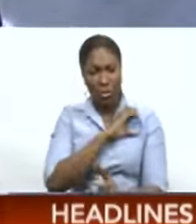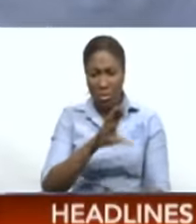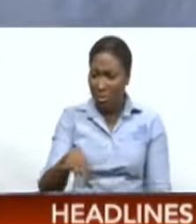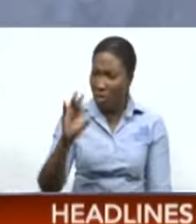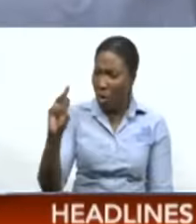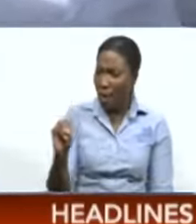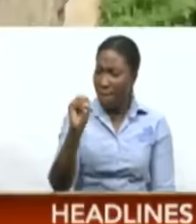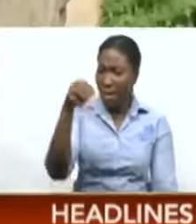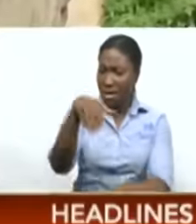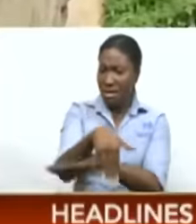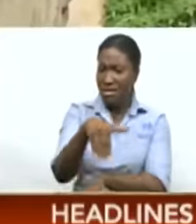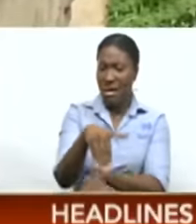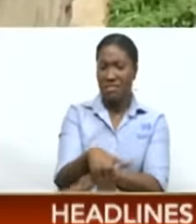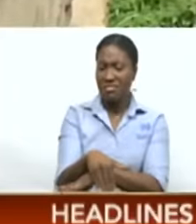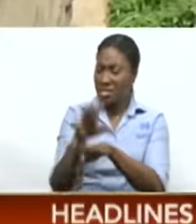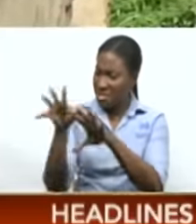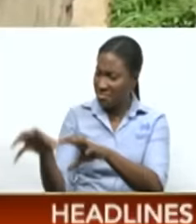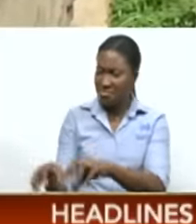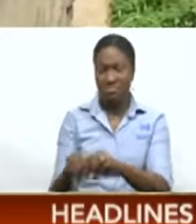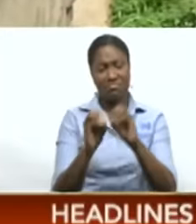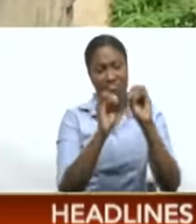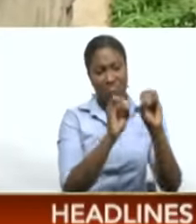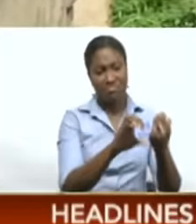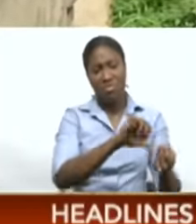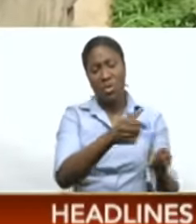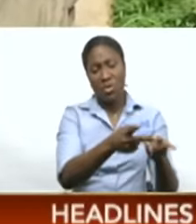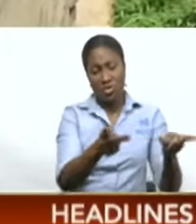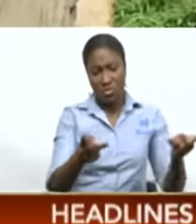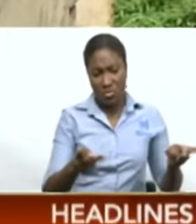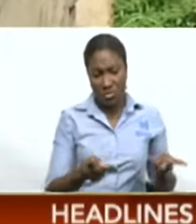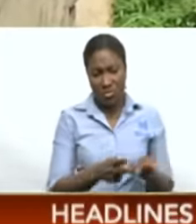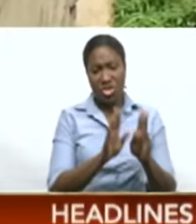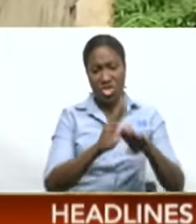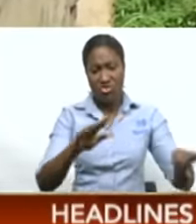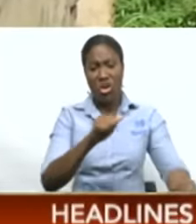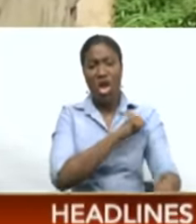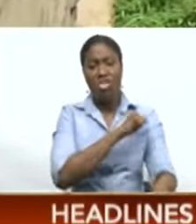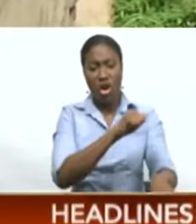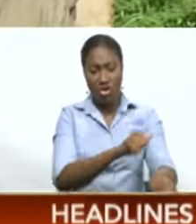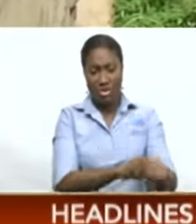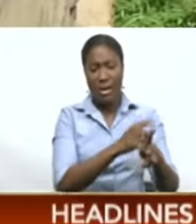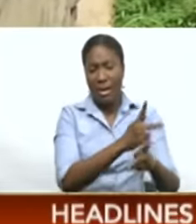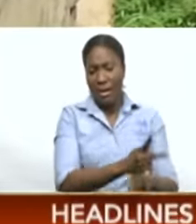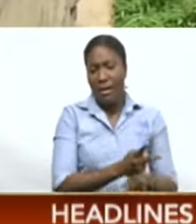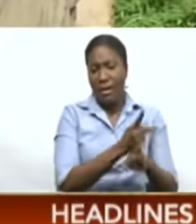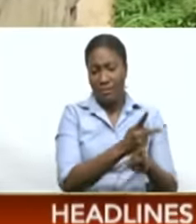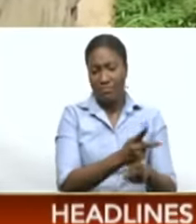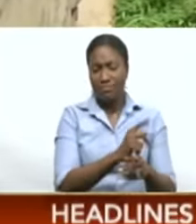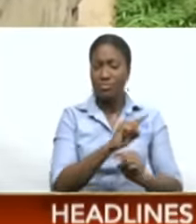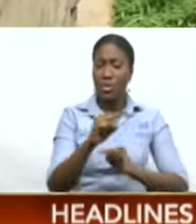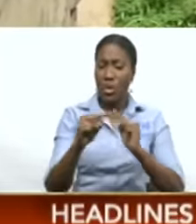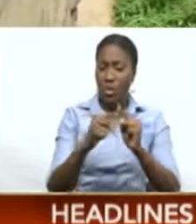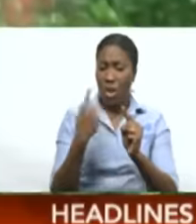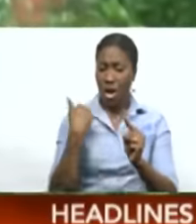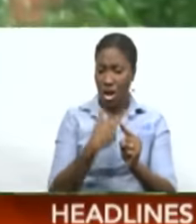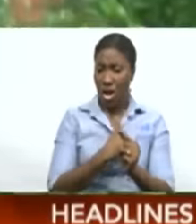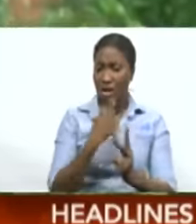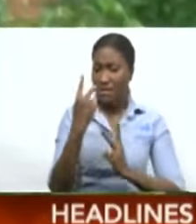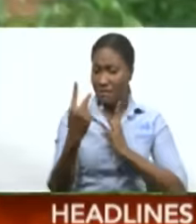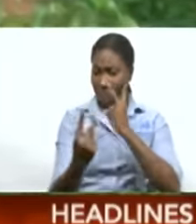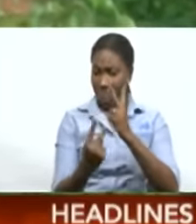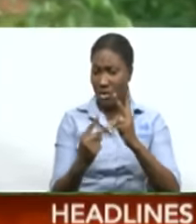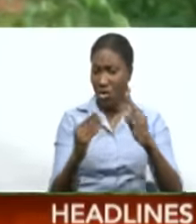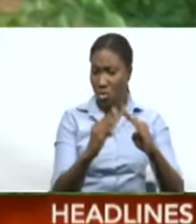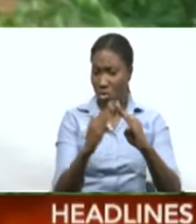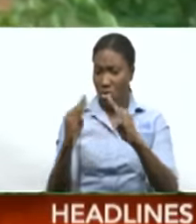and have since been removed from the home. They are now in the custody of the Children's Authority. When CNC3 News visited the neighborhood on Thursday,